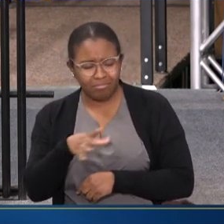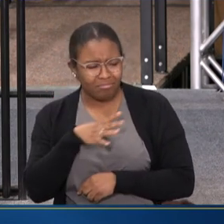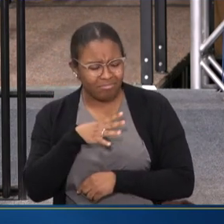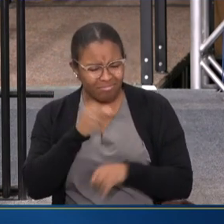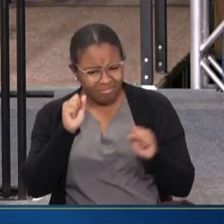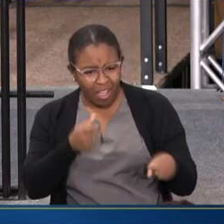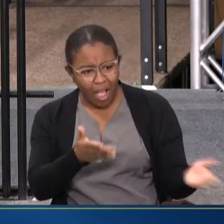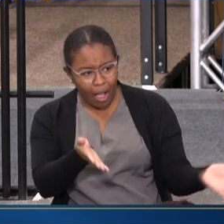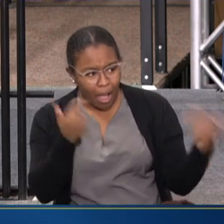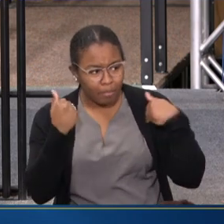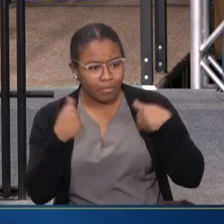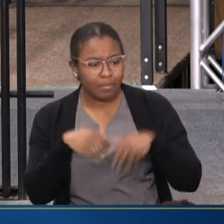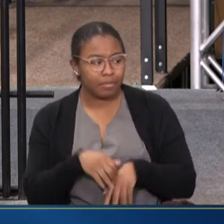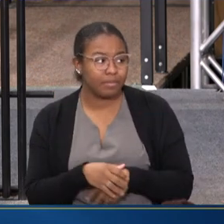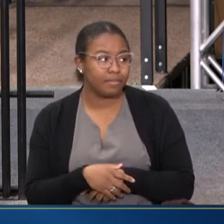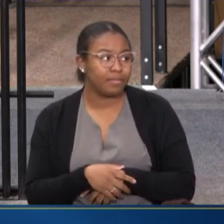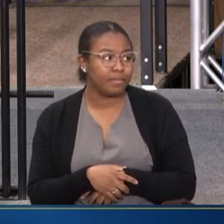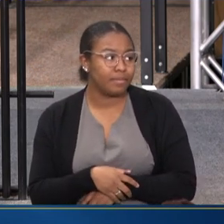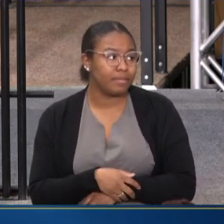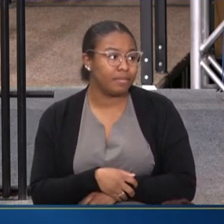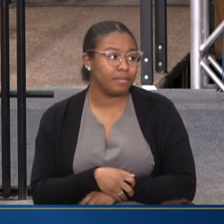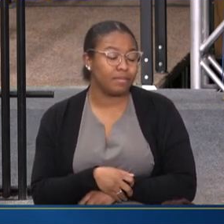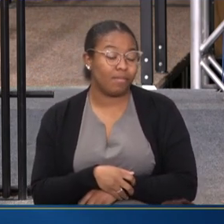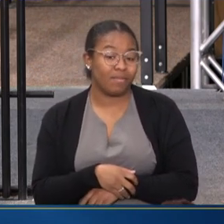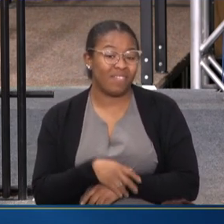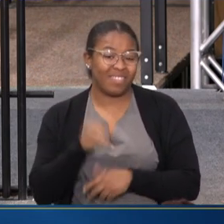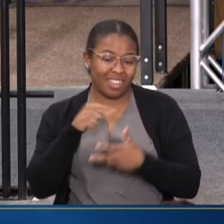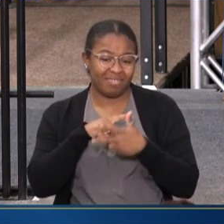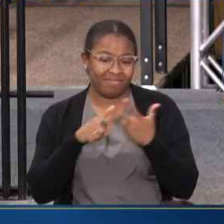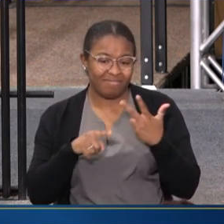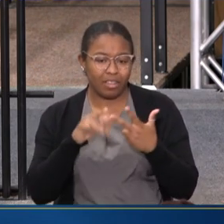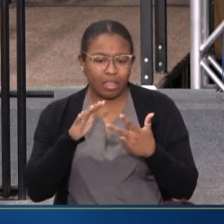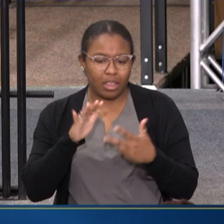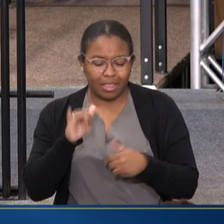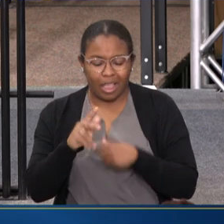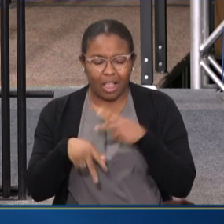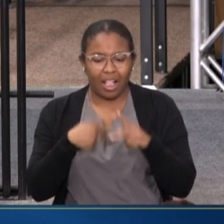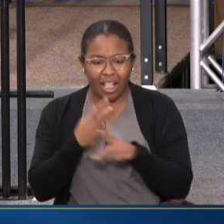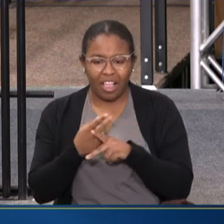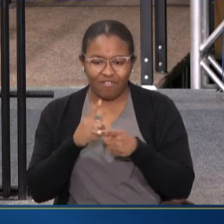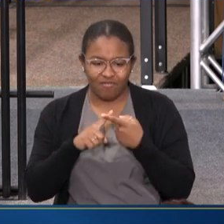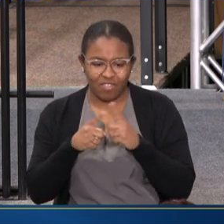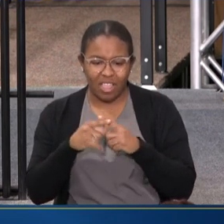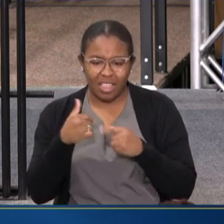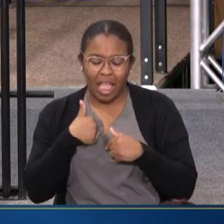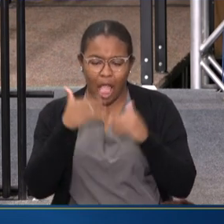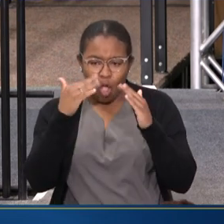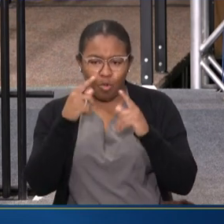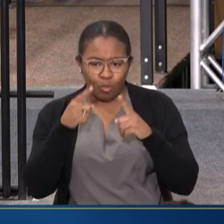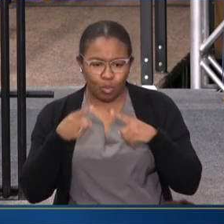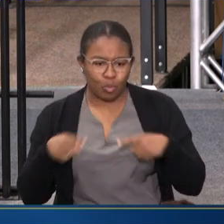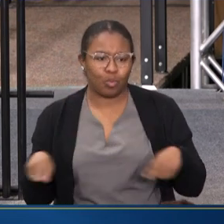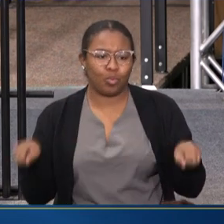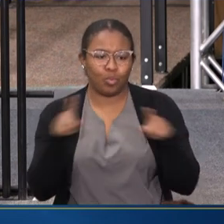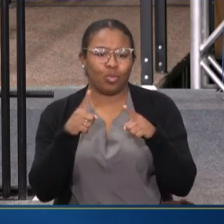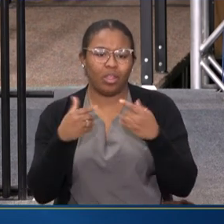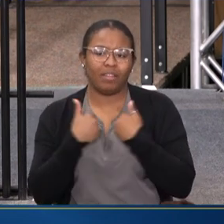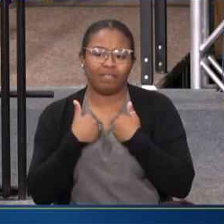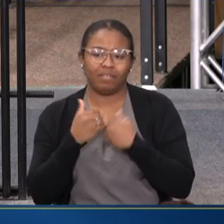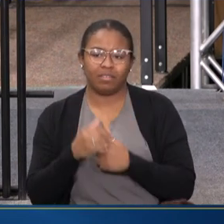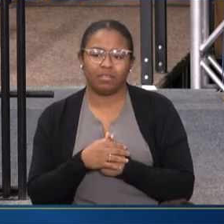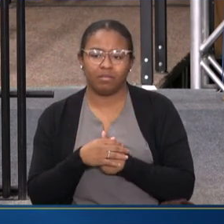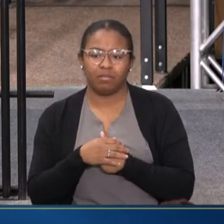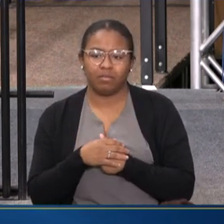ABSOLUTELY. THOSE ARE THE KINDS OF FRIENDS THAT I HOPE EACH AND EVERY ONE OF YOU HAVE.